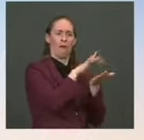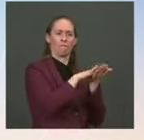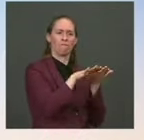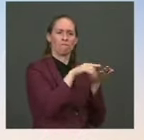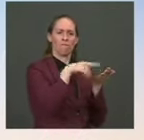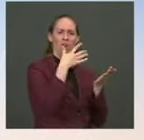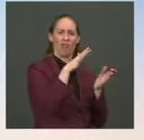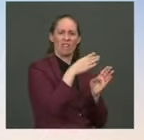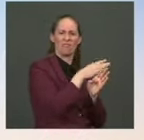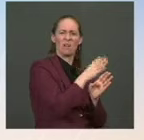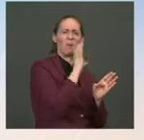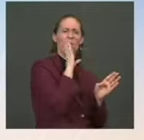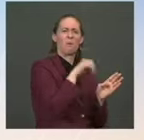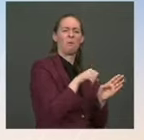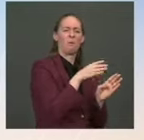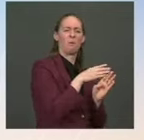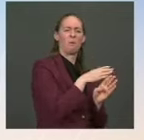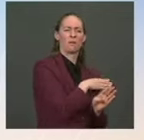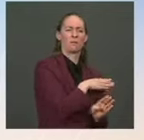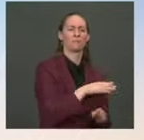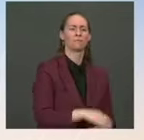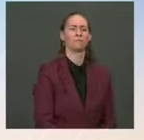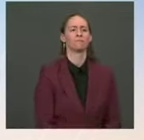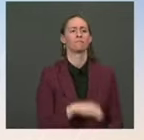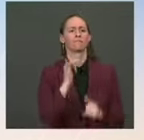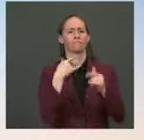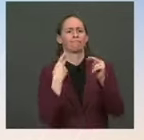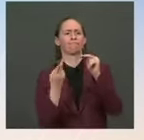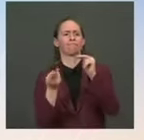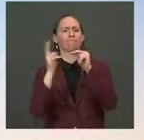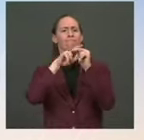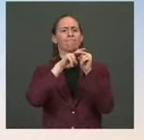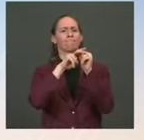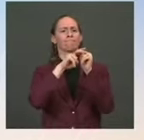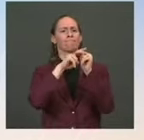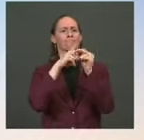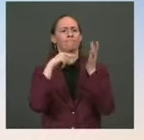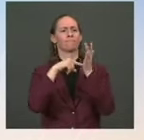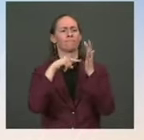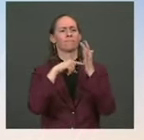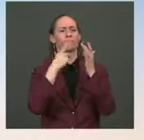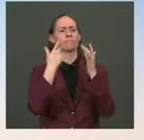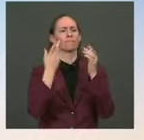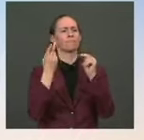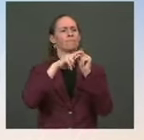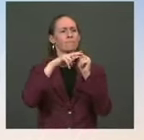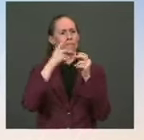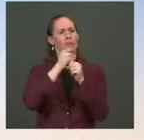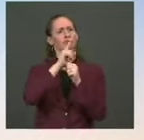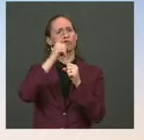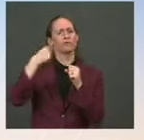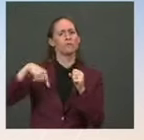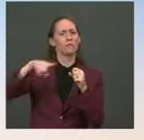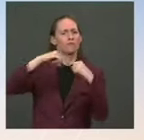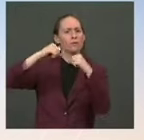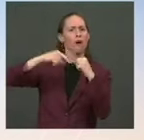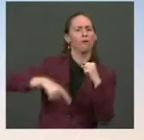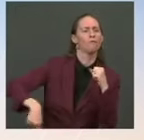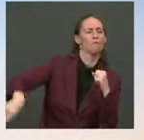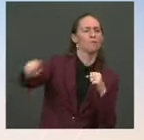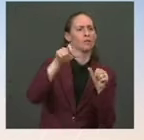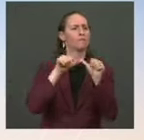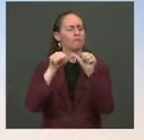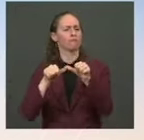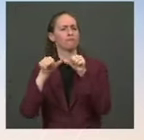are protecting the full faith and credit of the United States government. As it relates to what the debt looks like, we agree.